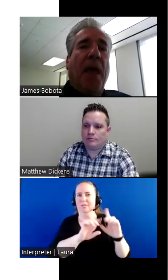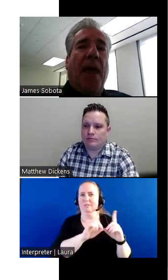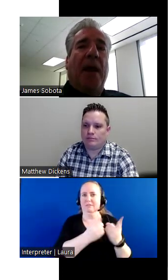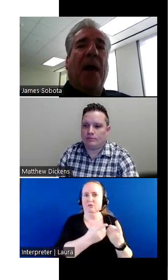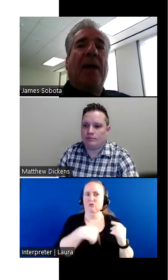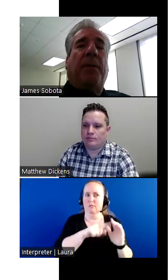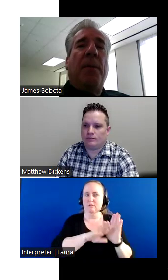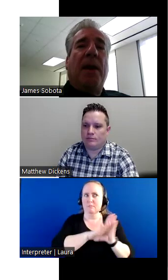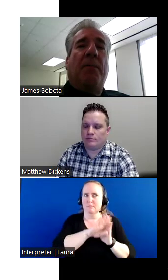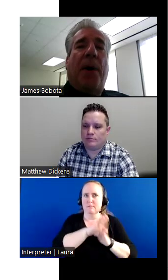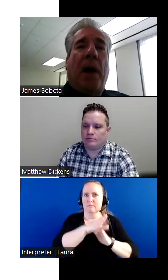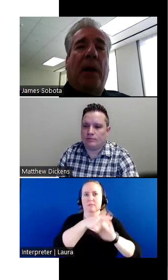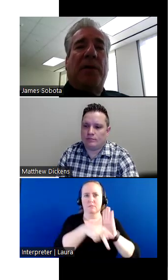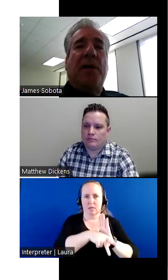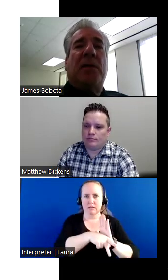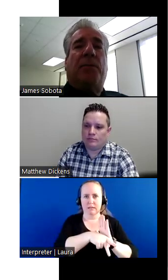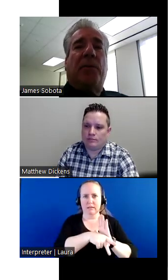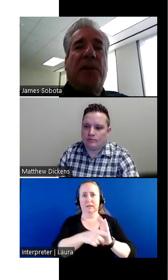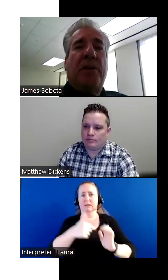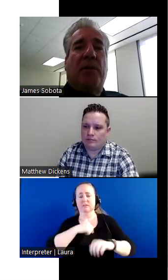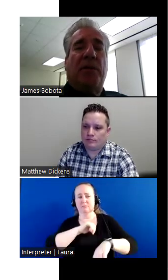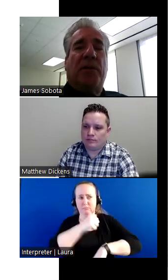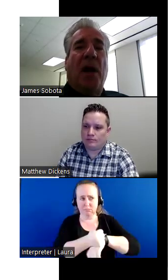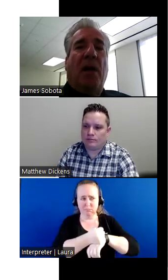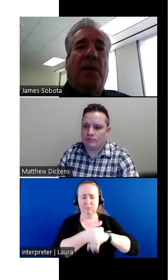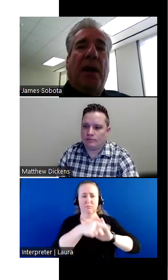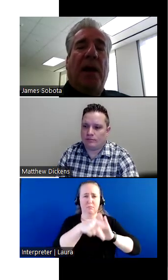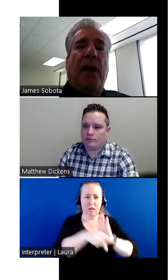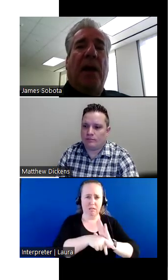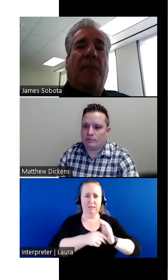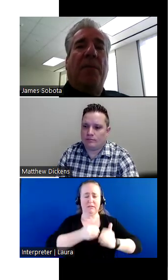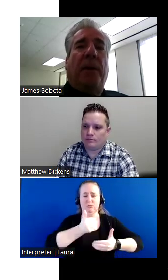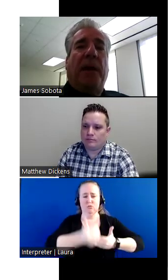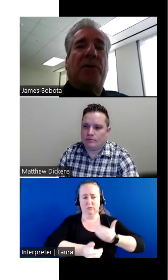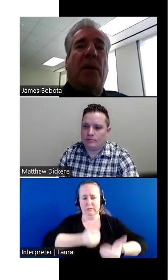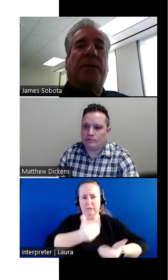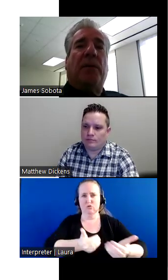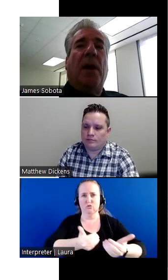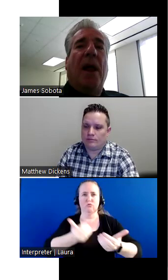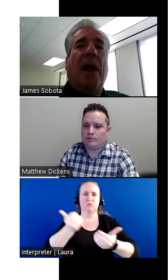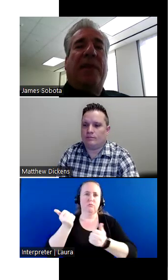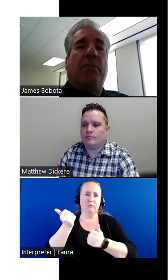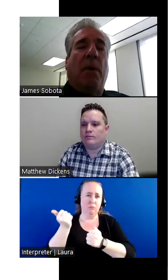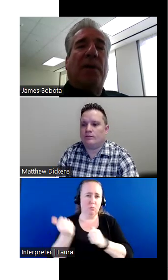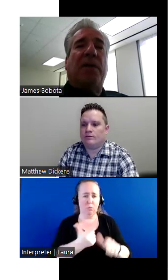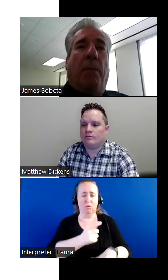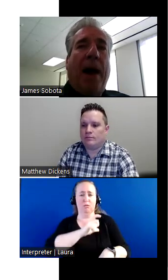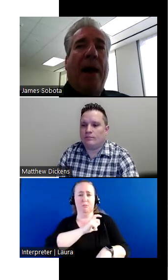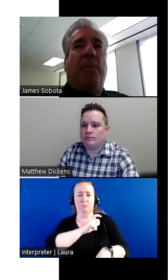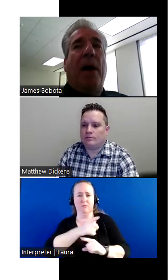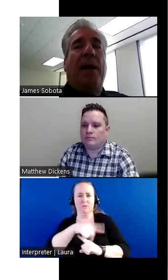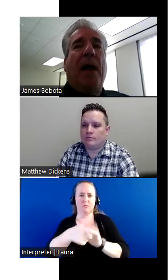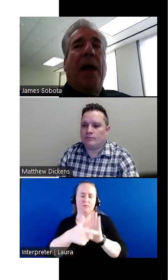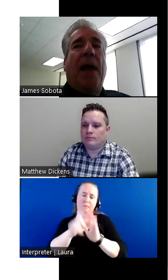and I implemented policies and procedures that every police officer that they must